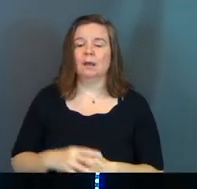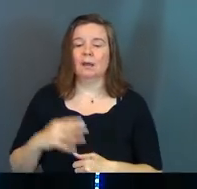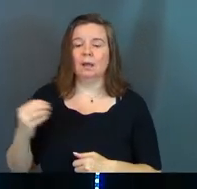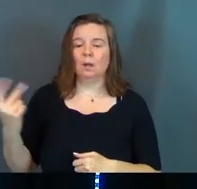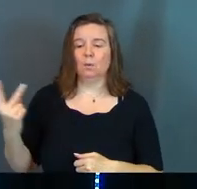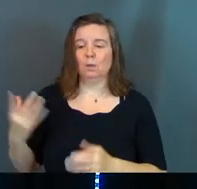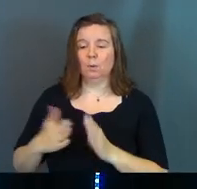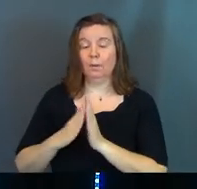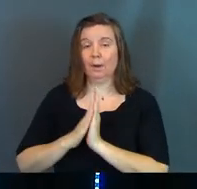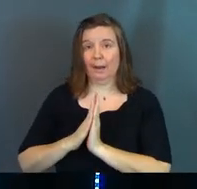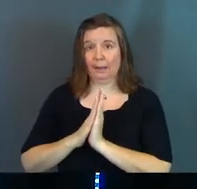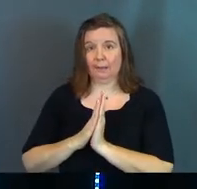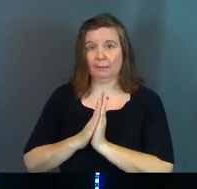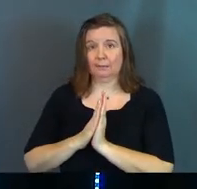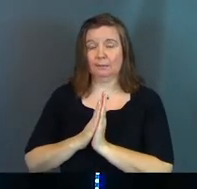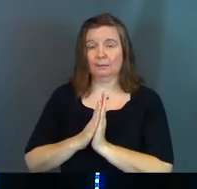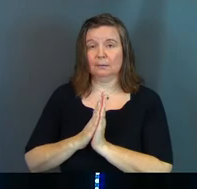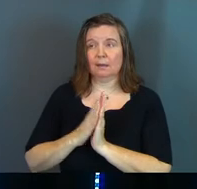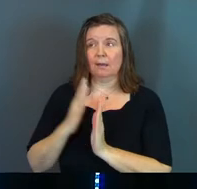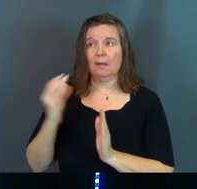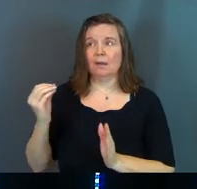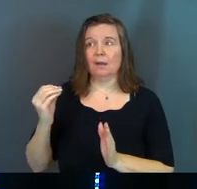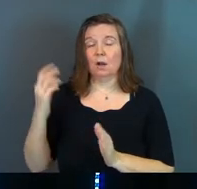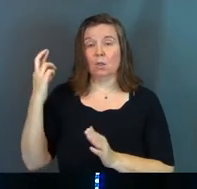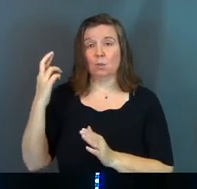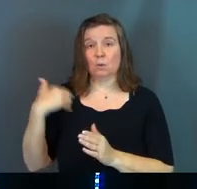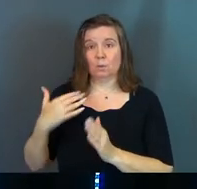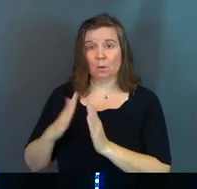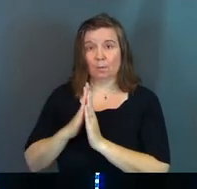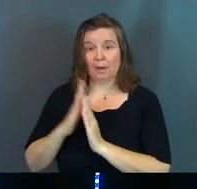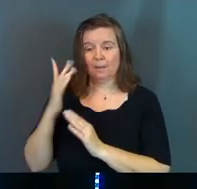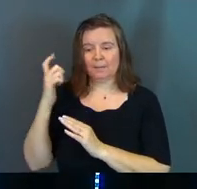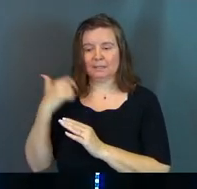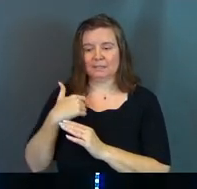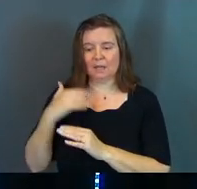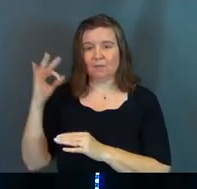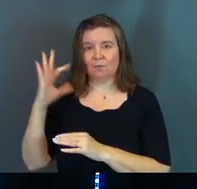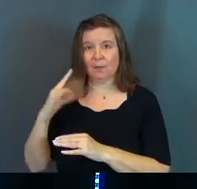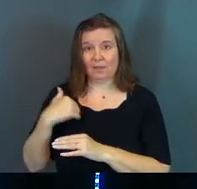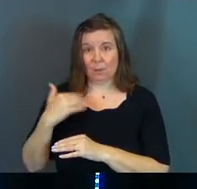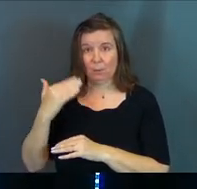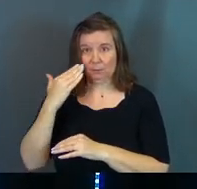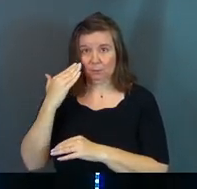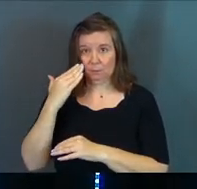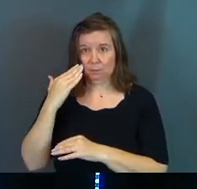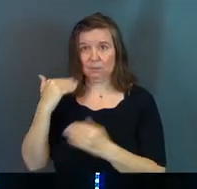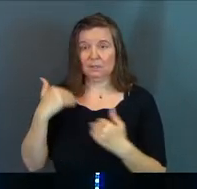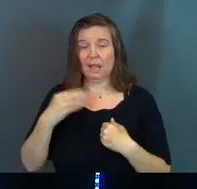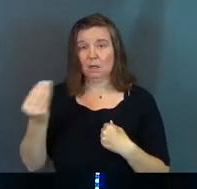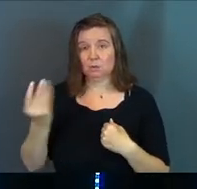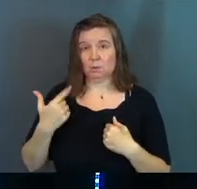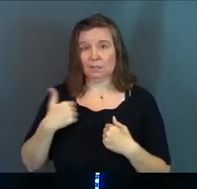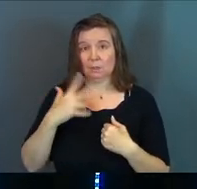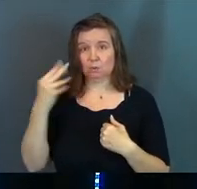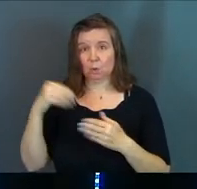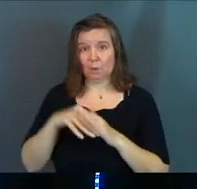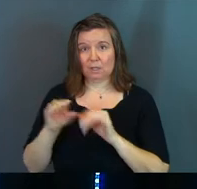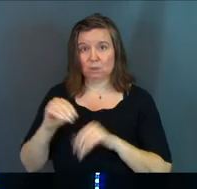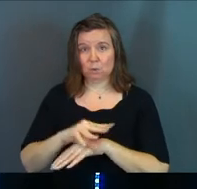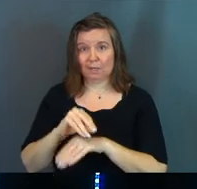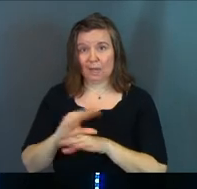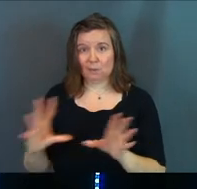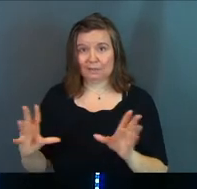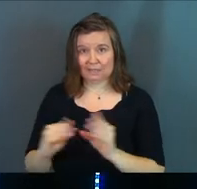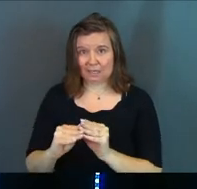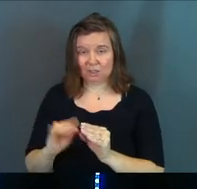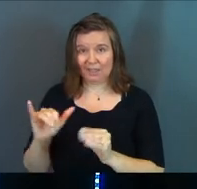And we were praying. And the reason we were praying is because a pastor that we knew had told us he was going into a counseling